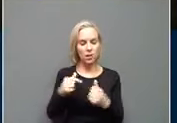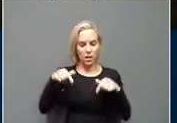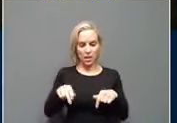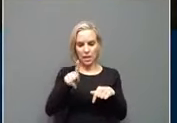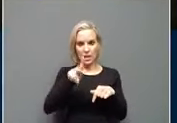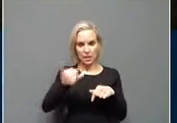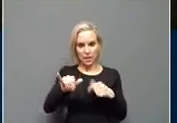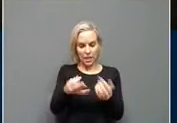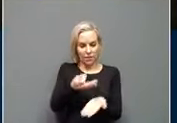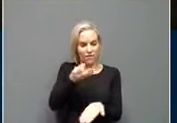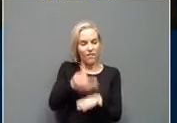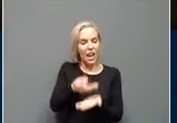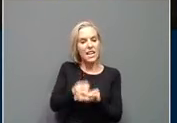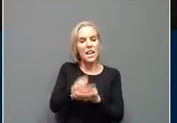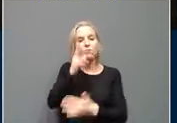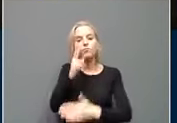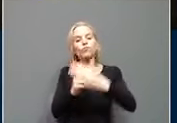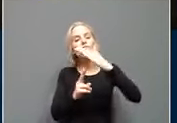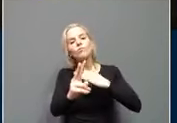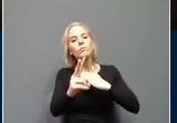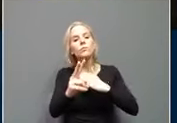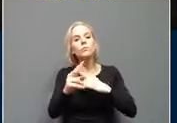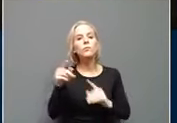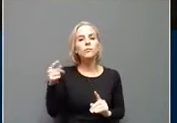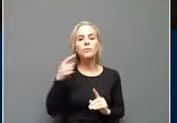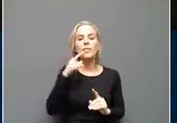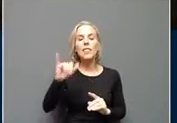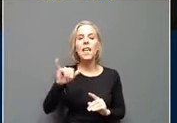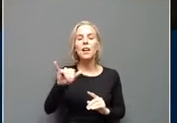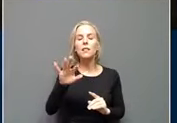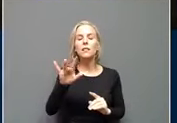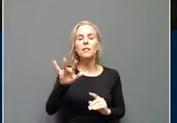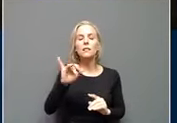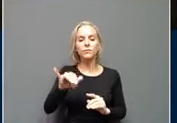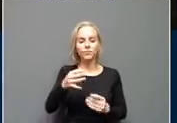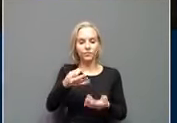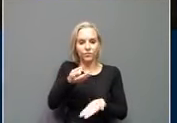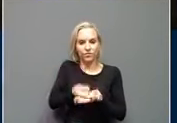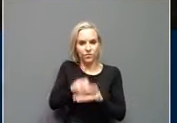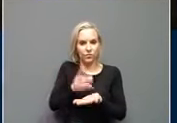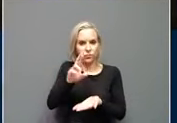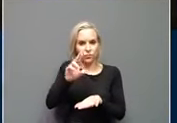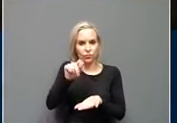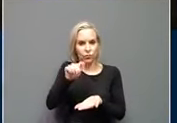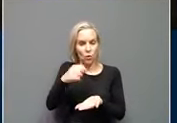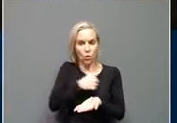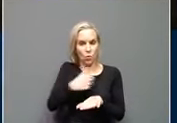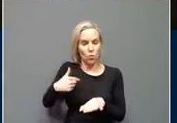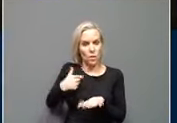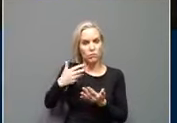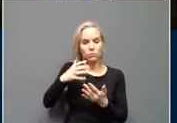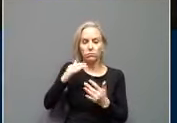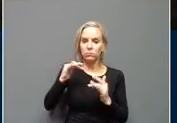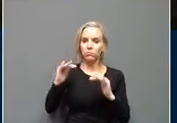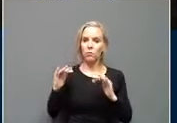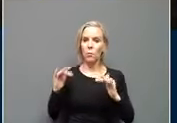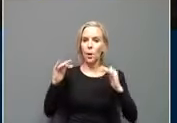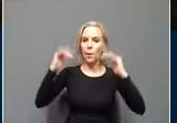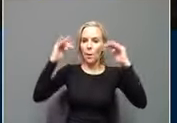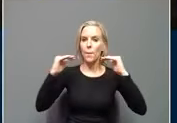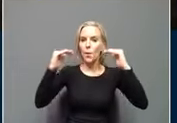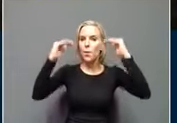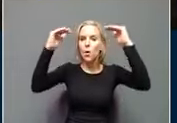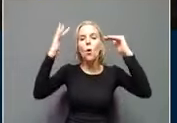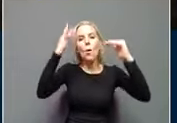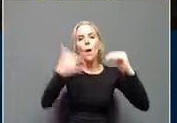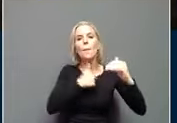outlook. Fitch said it boosted its rating because of a number of things. First, our strong economic recovery.